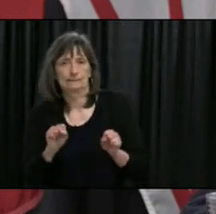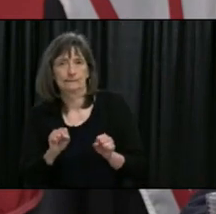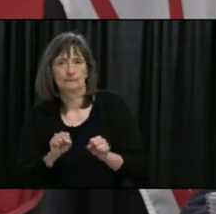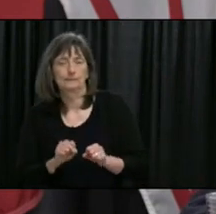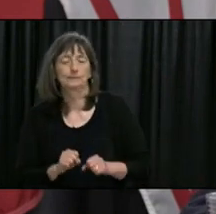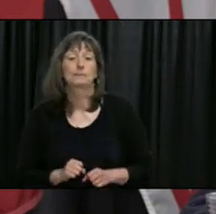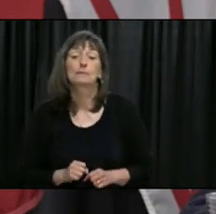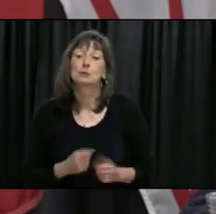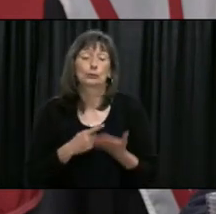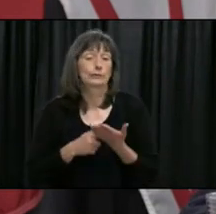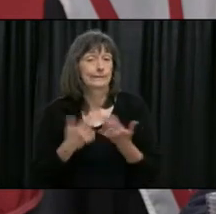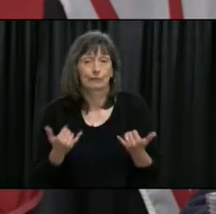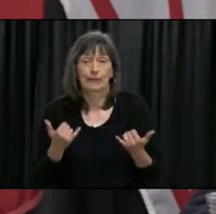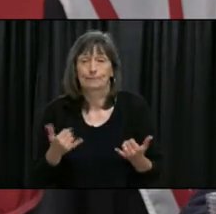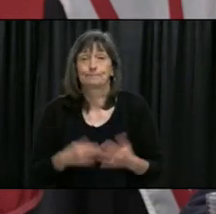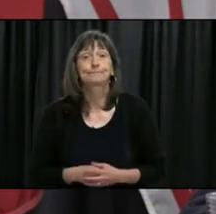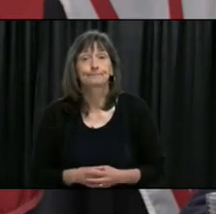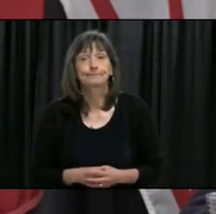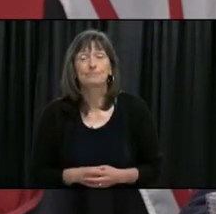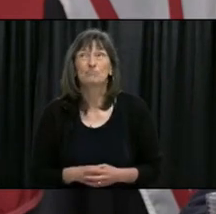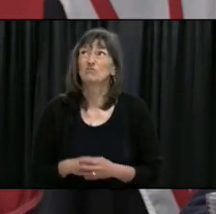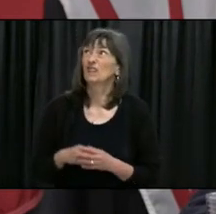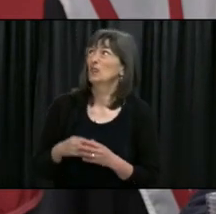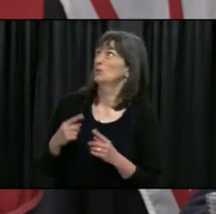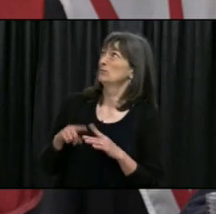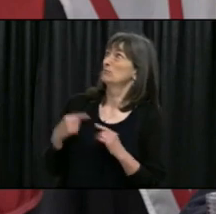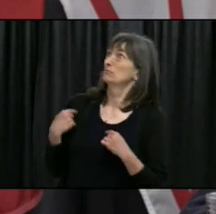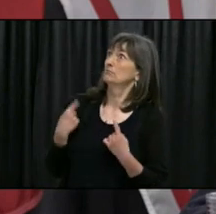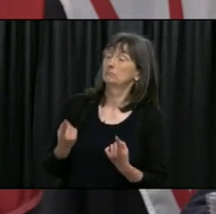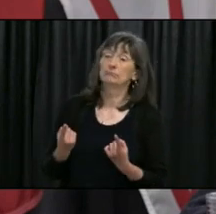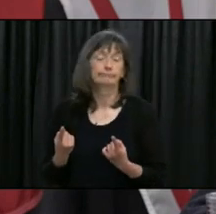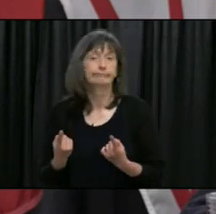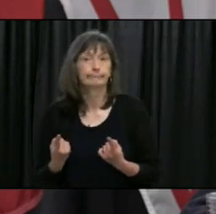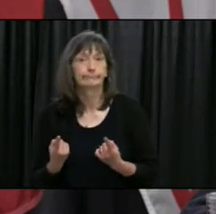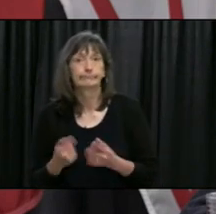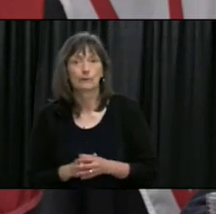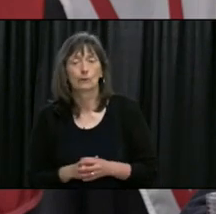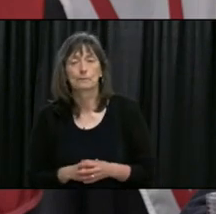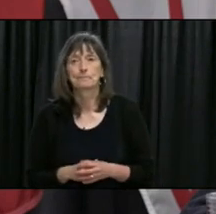ongoing now within the particular department